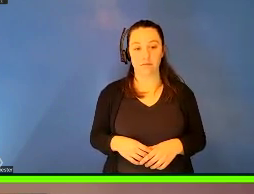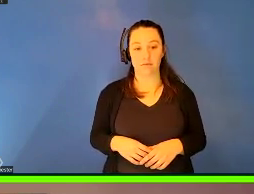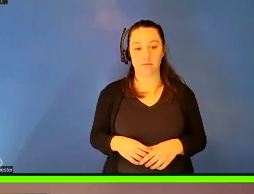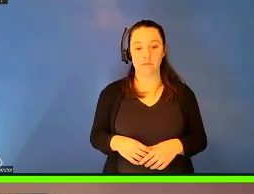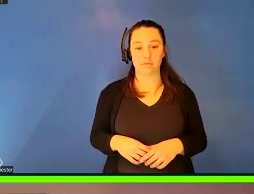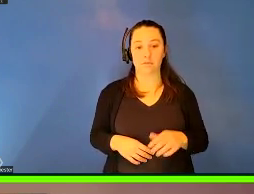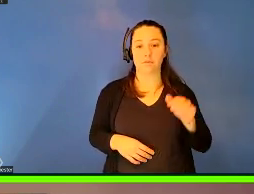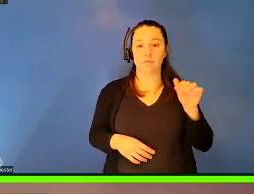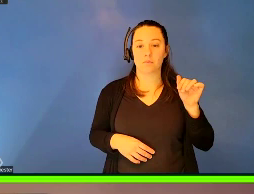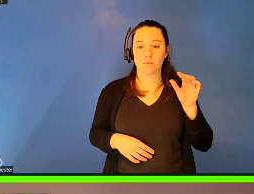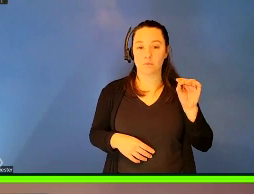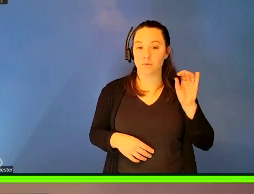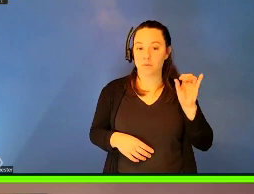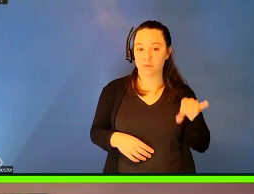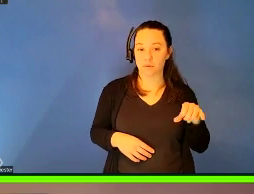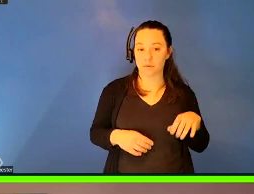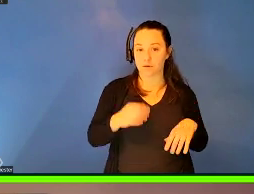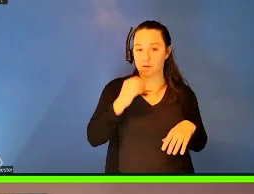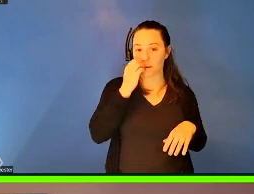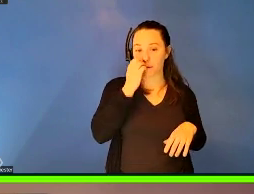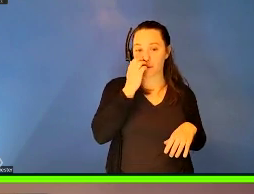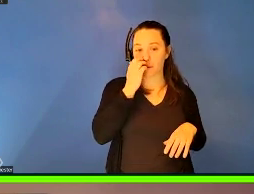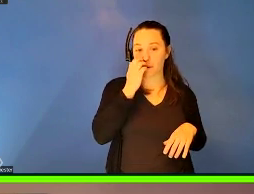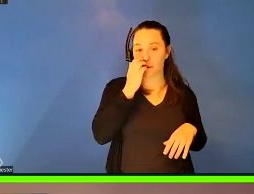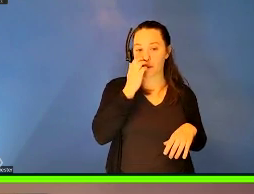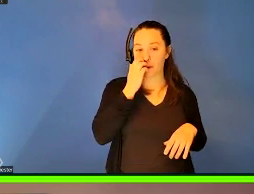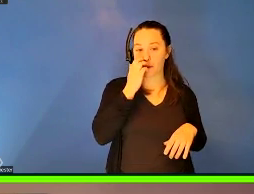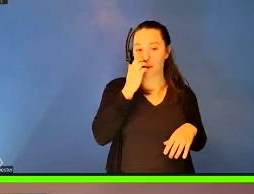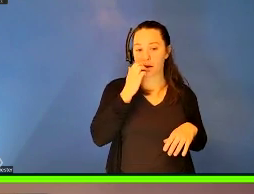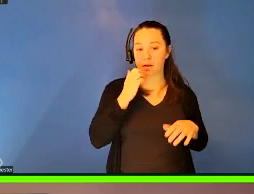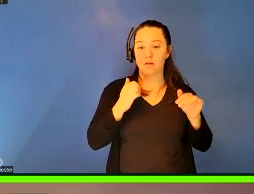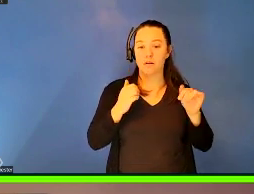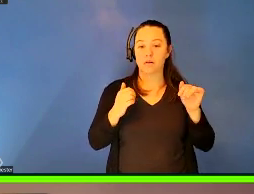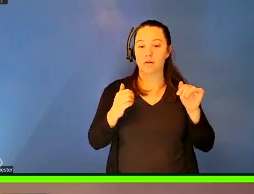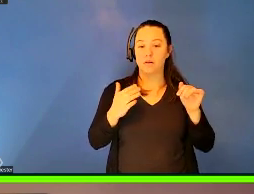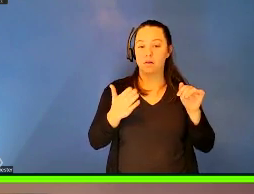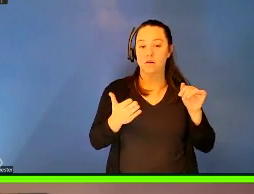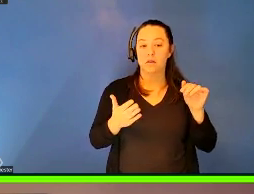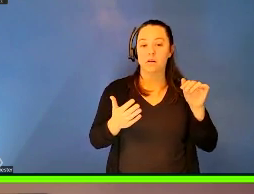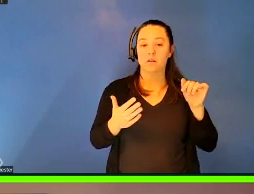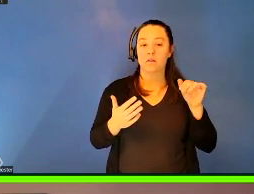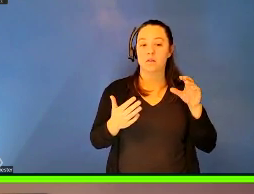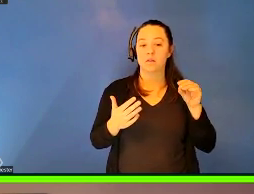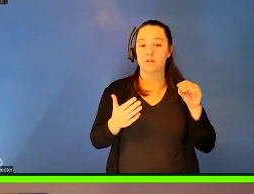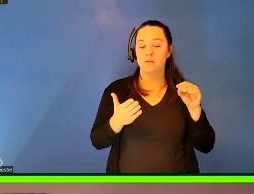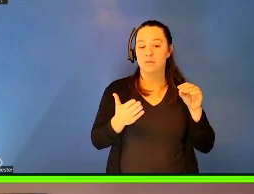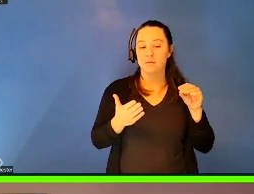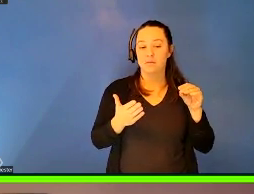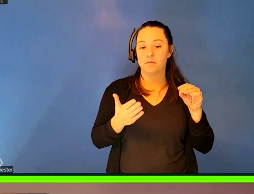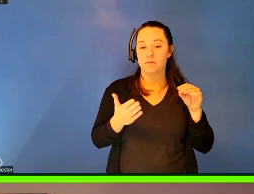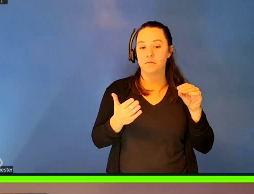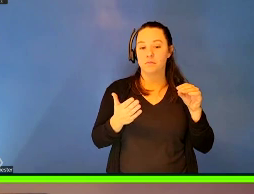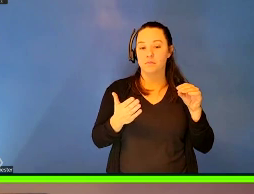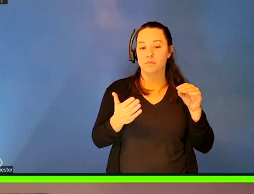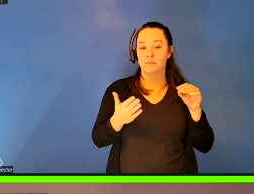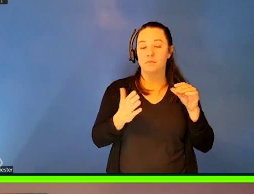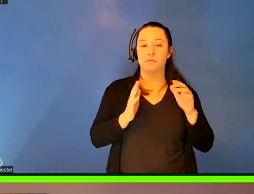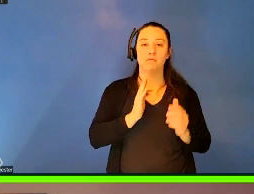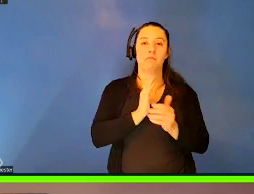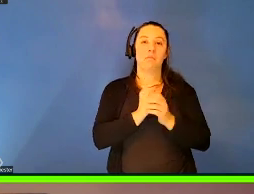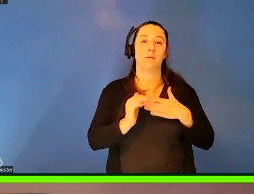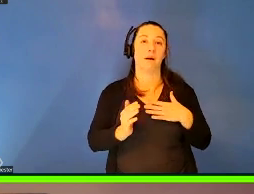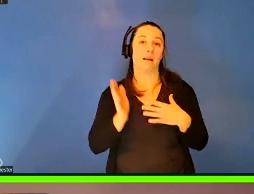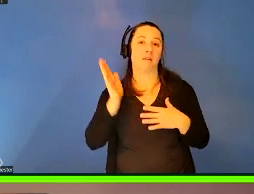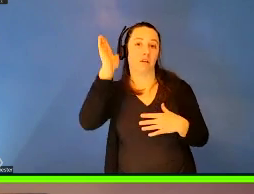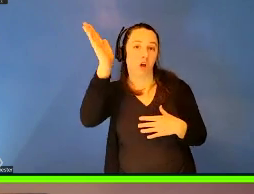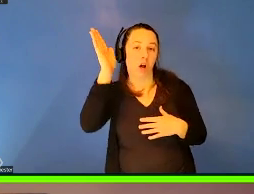you know, I guess, I guess the, the, the, the mirror to my, to my talk is that, you know, in talking about diseases like